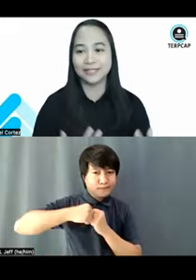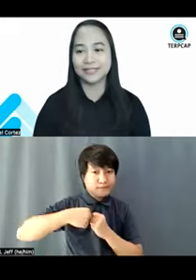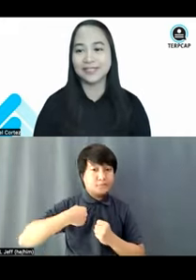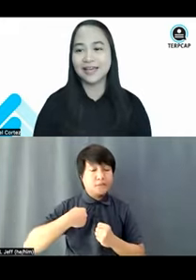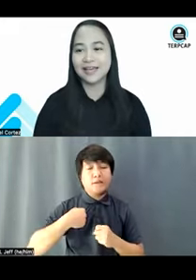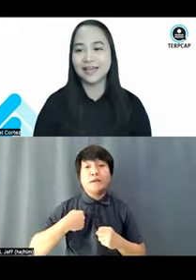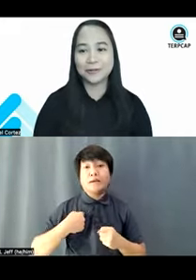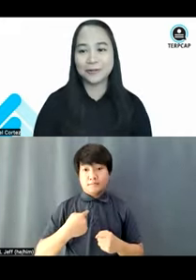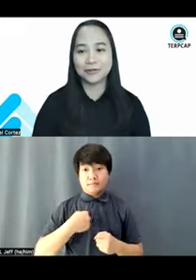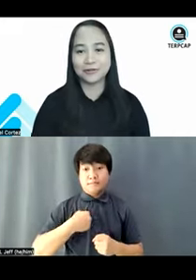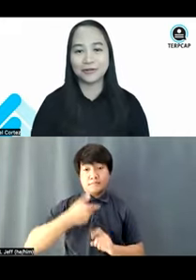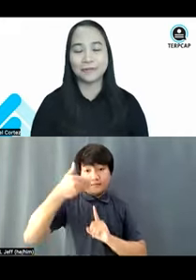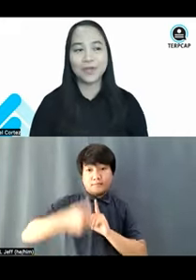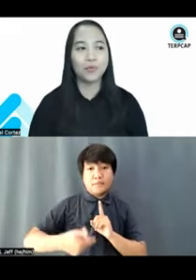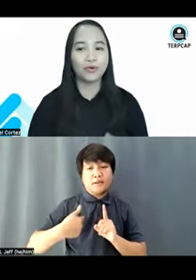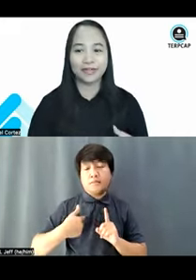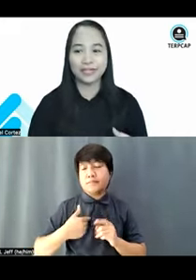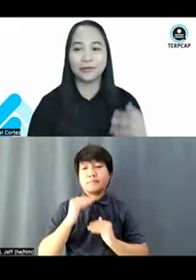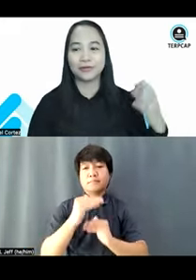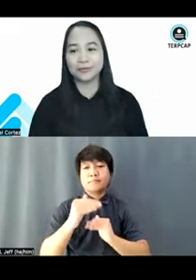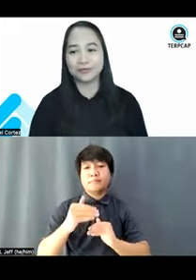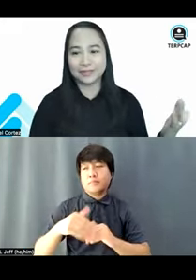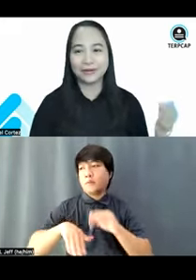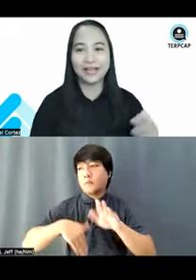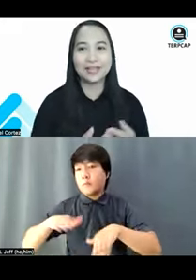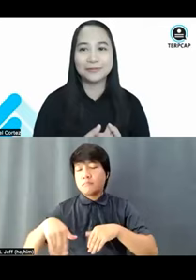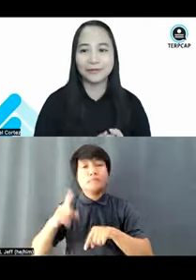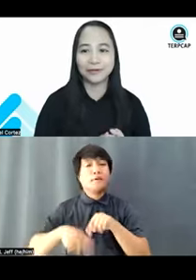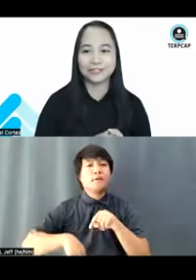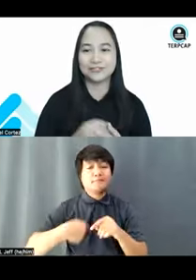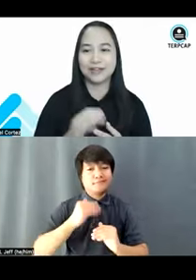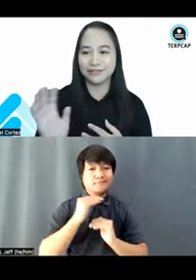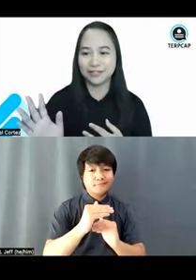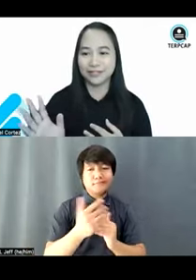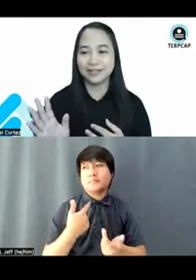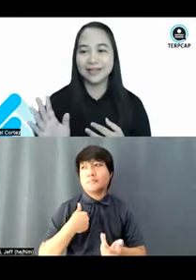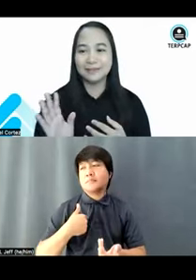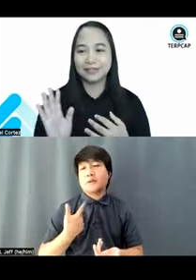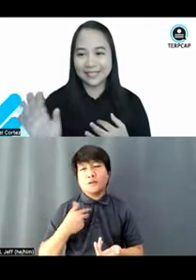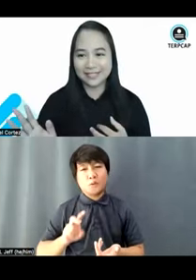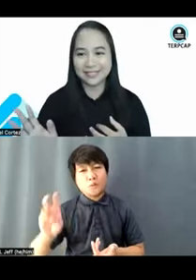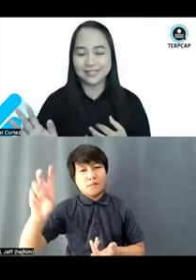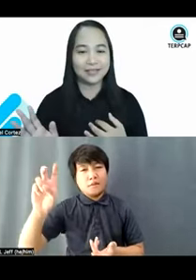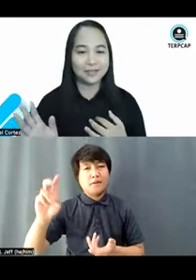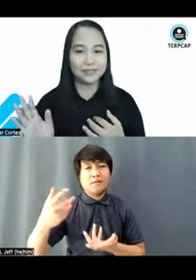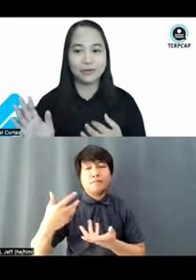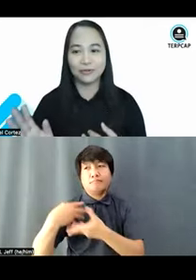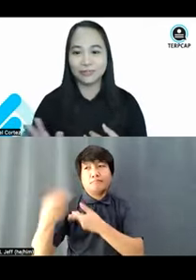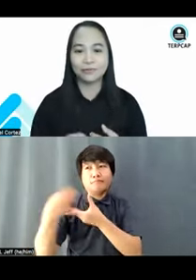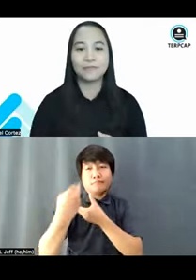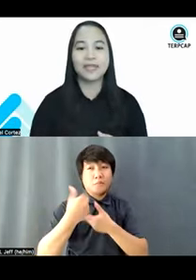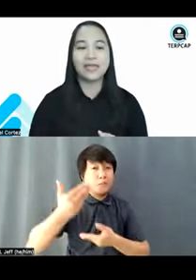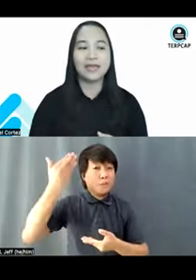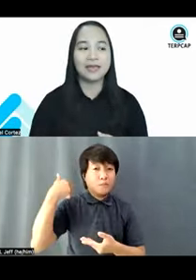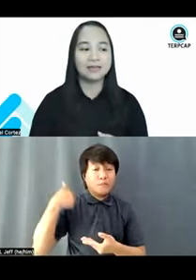movements, I can no longer work in corporate, or I can no longer travel places that I used to go